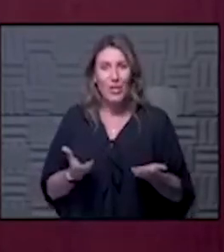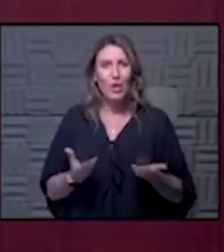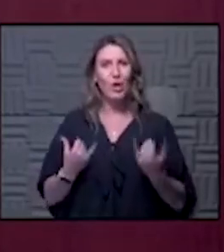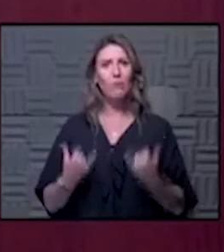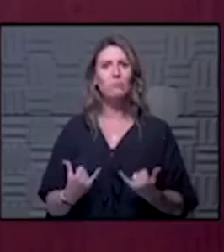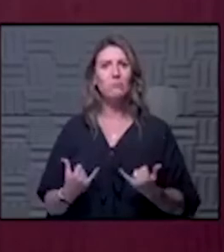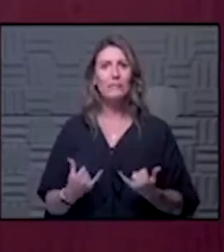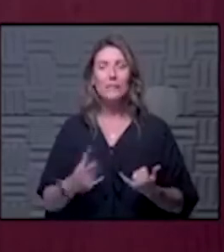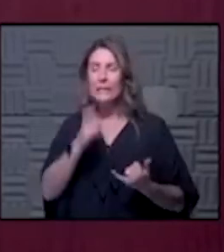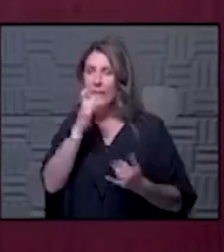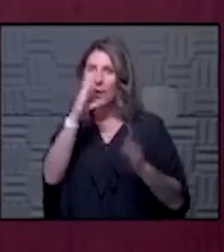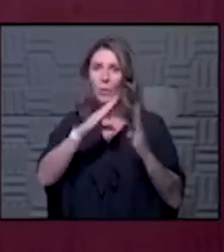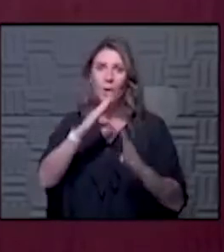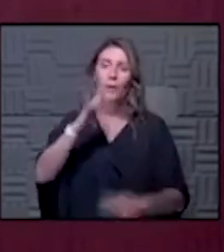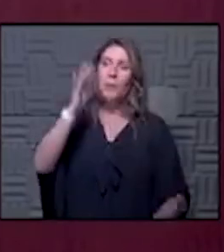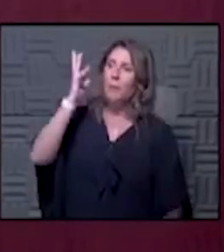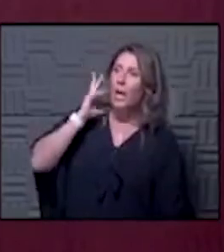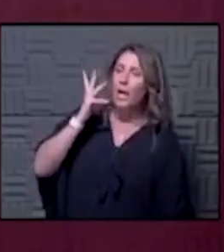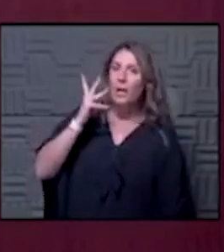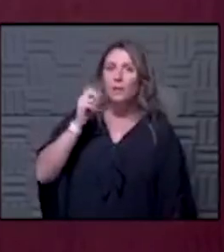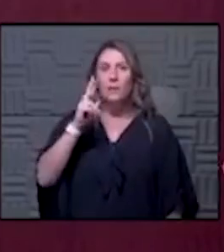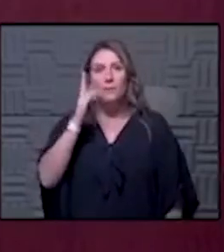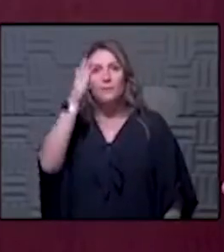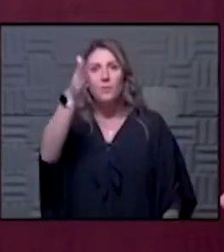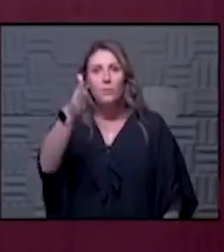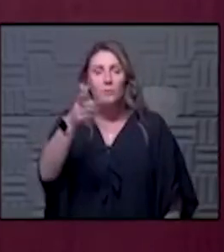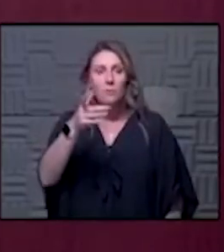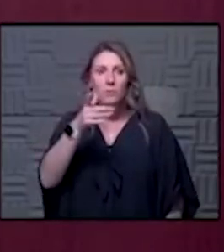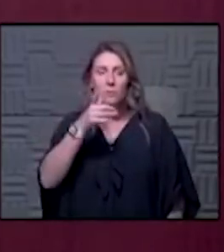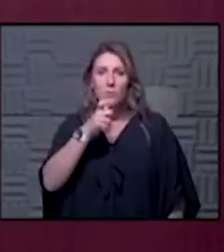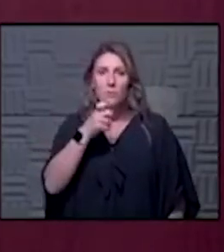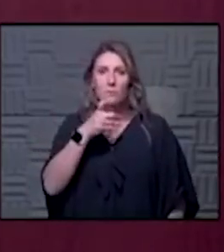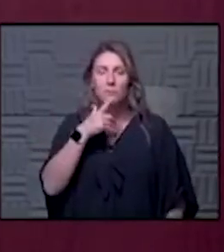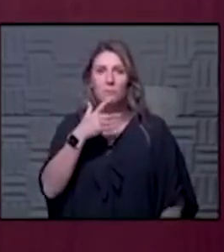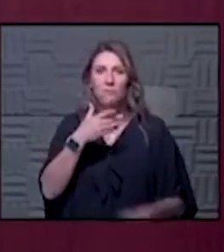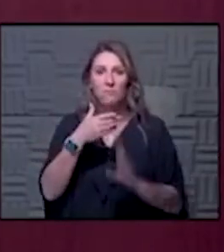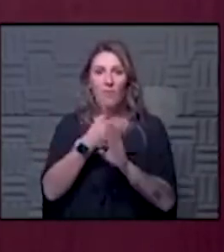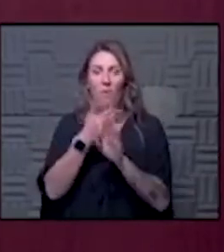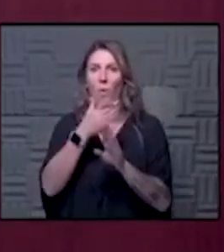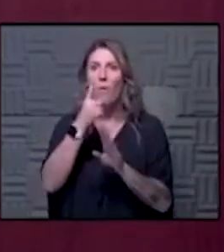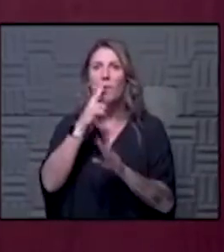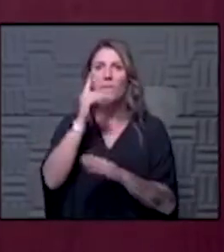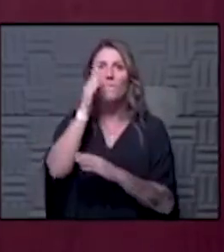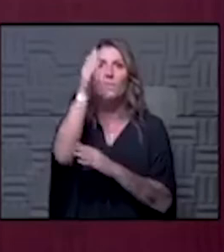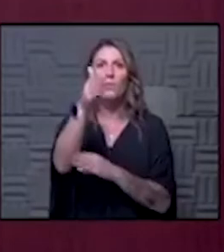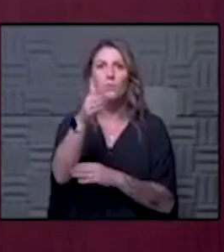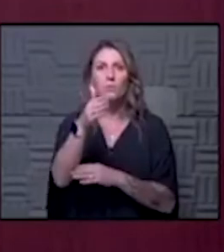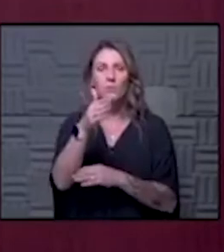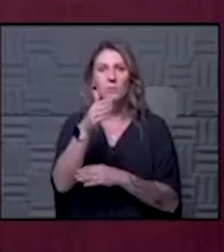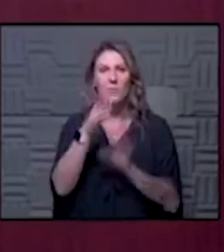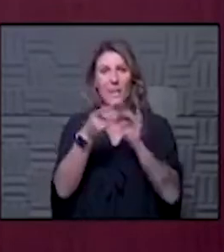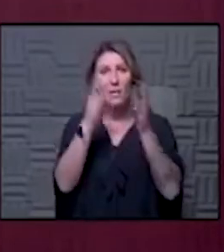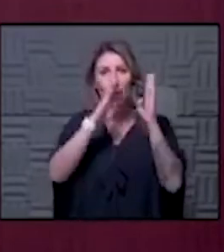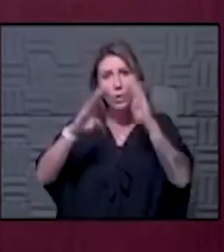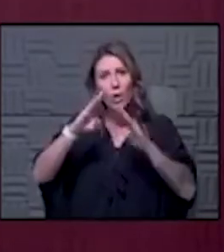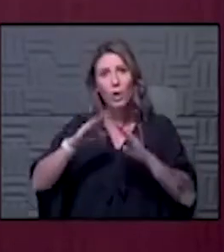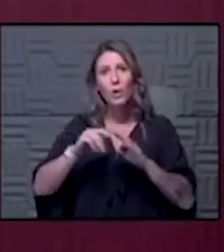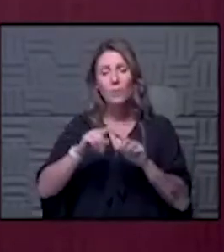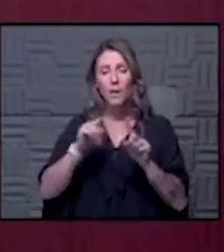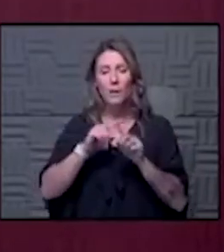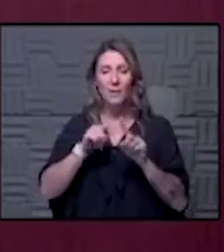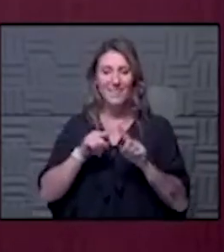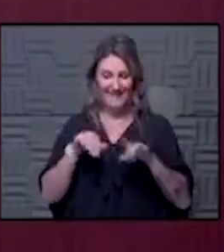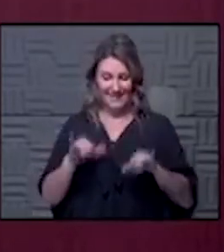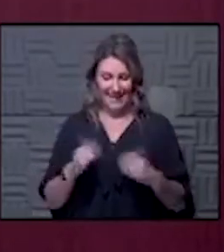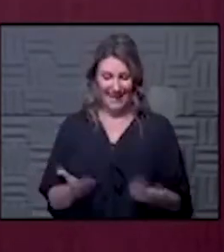um worrying about the past and maybe not getting too far in front of yourself in the future in terms of worrying but just being where